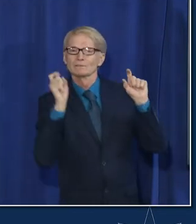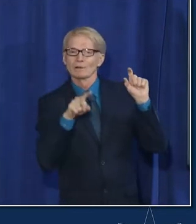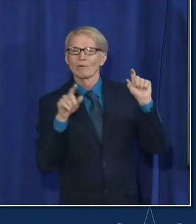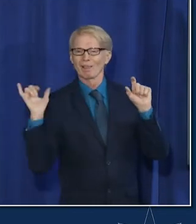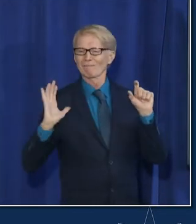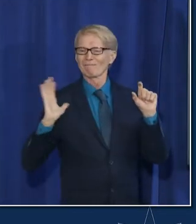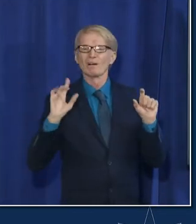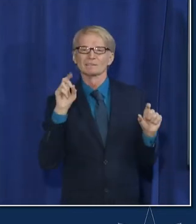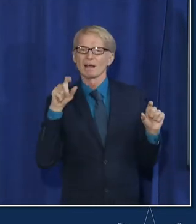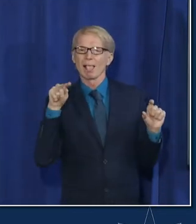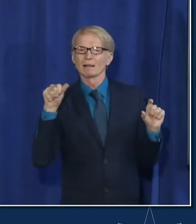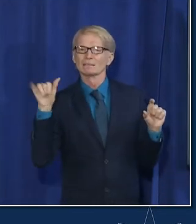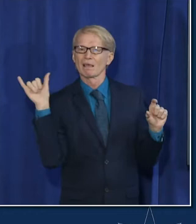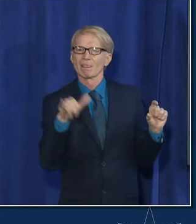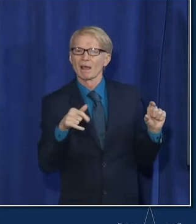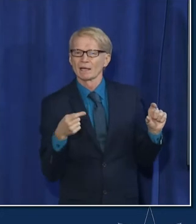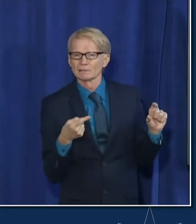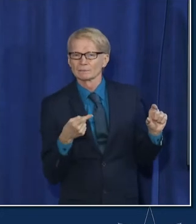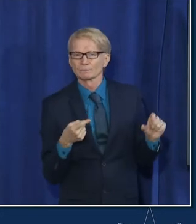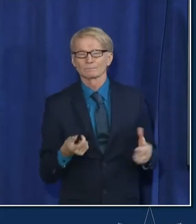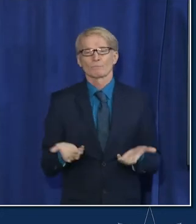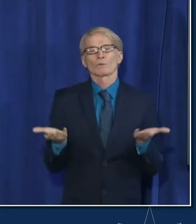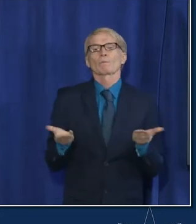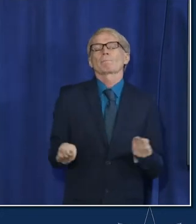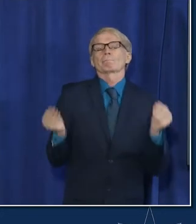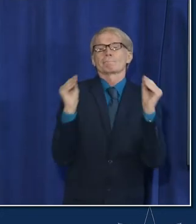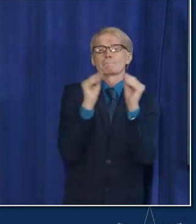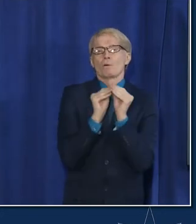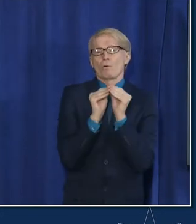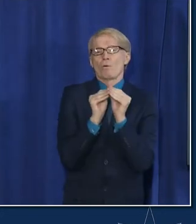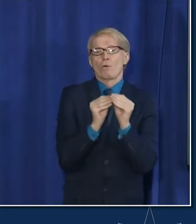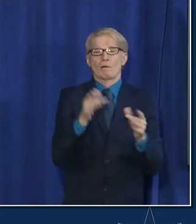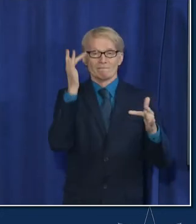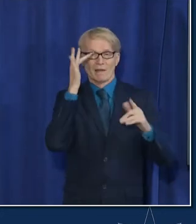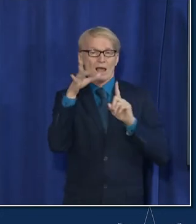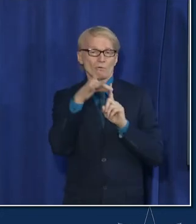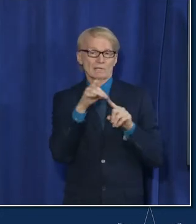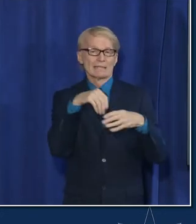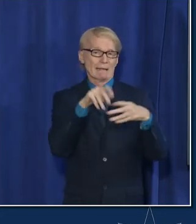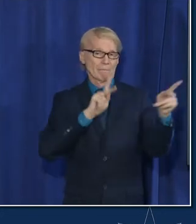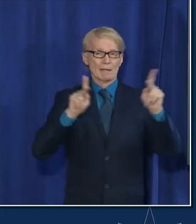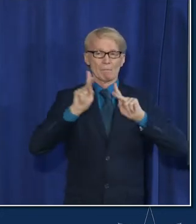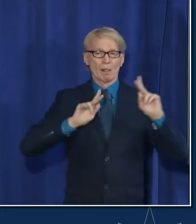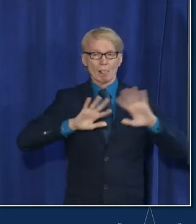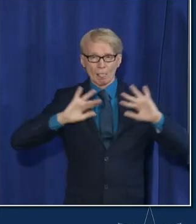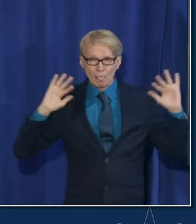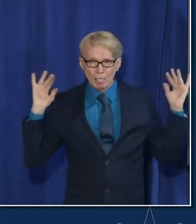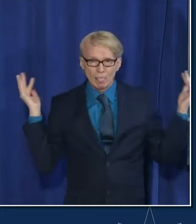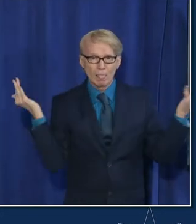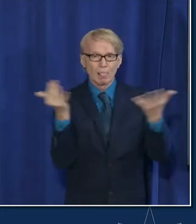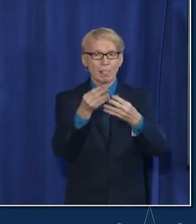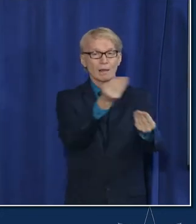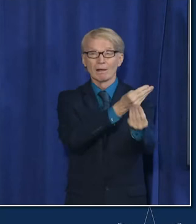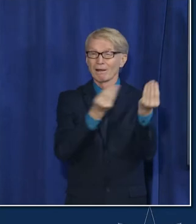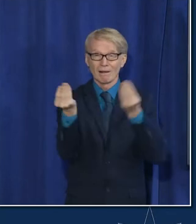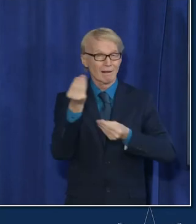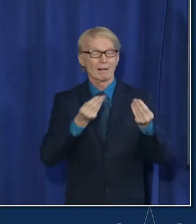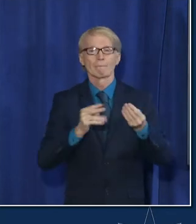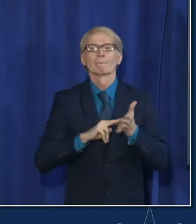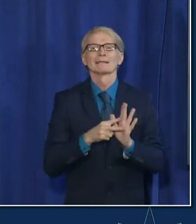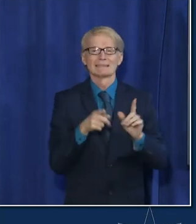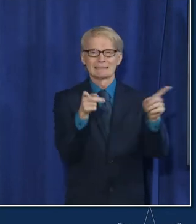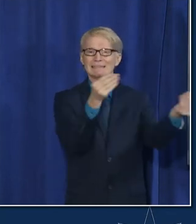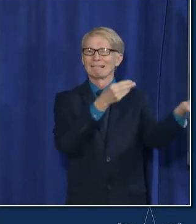so the point is the more virus that is circulating in a population the more the virus itself